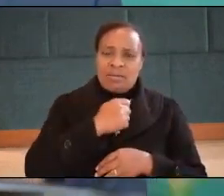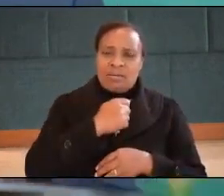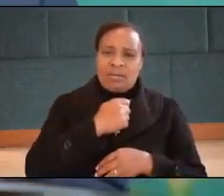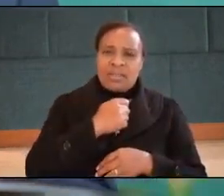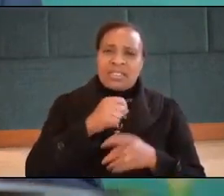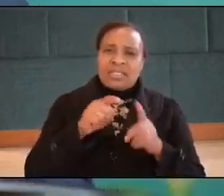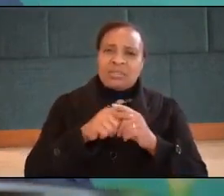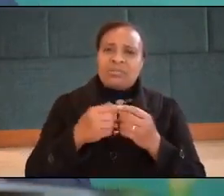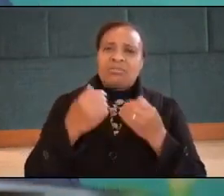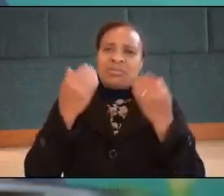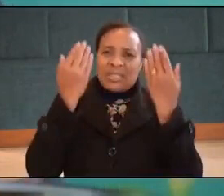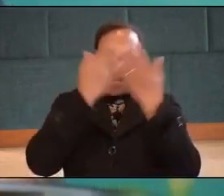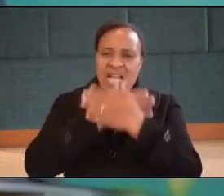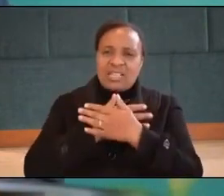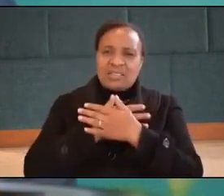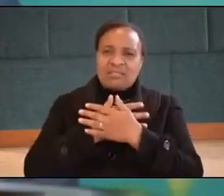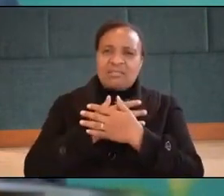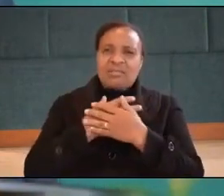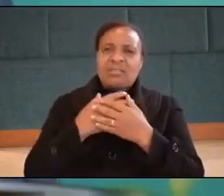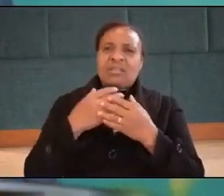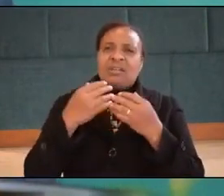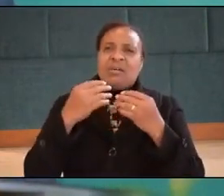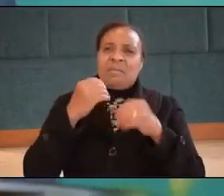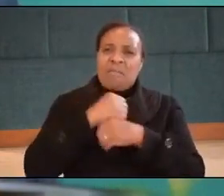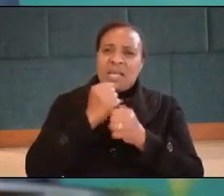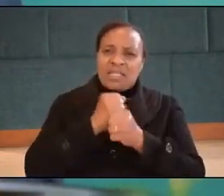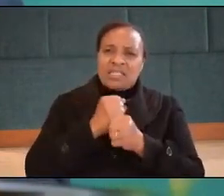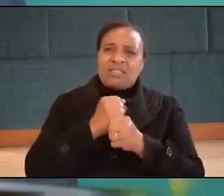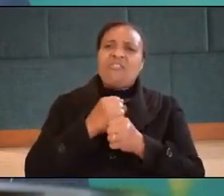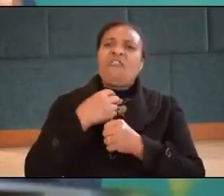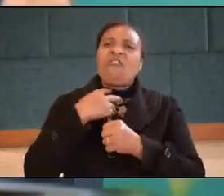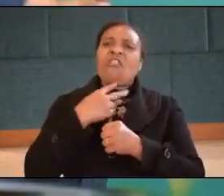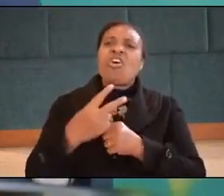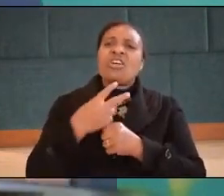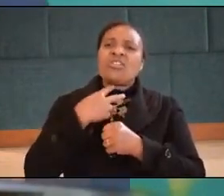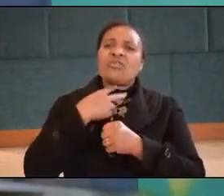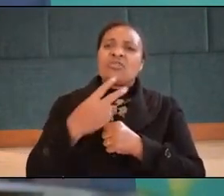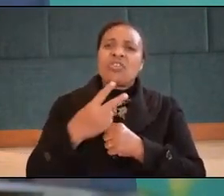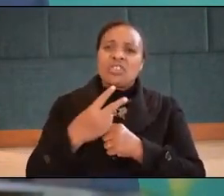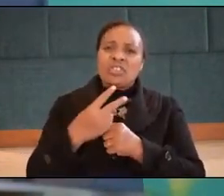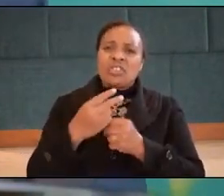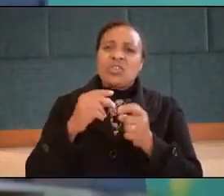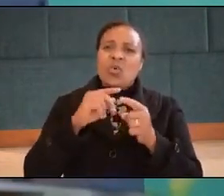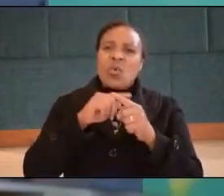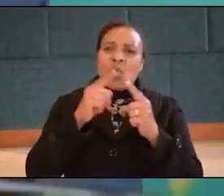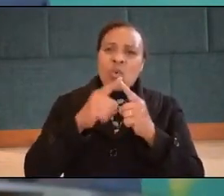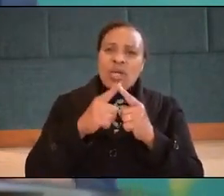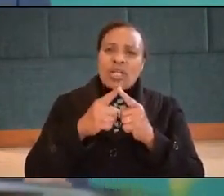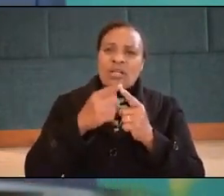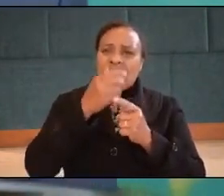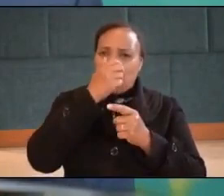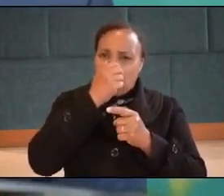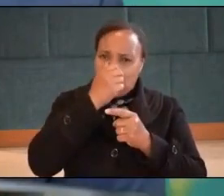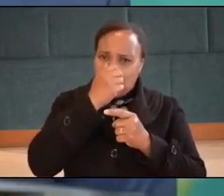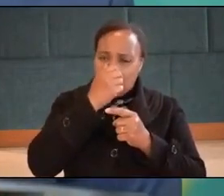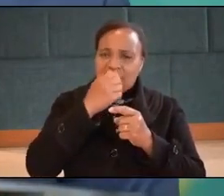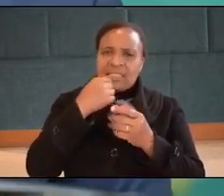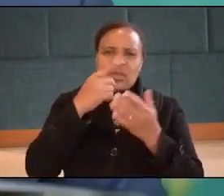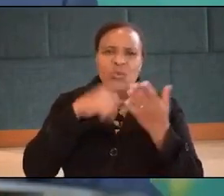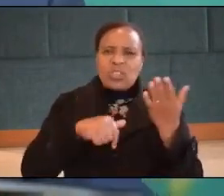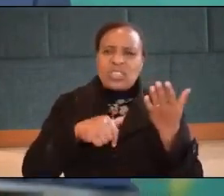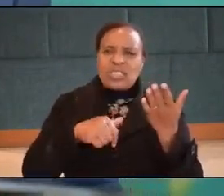snores at night and makes all kinds of noises when he blows his nose pastor